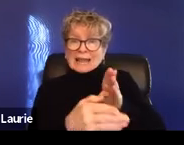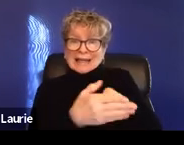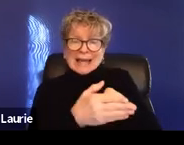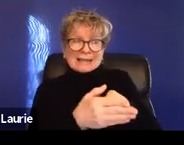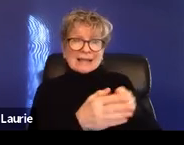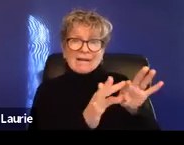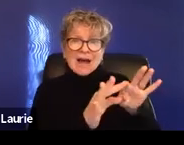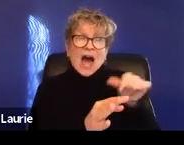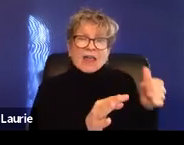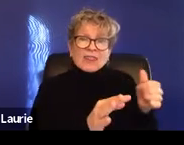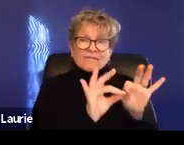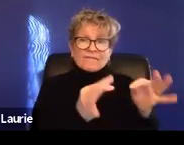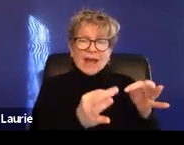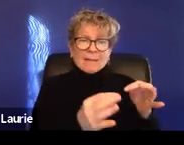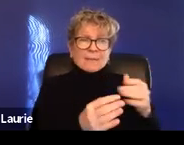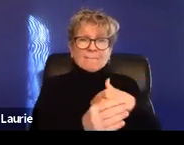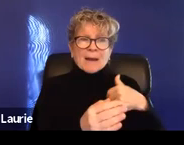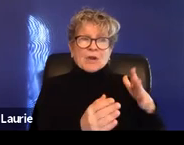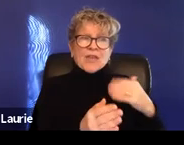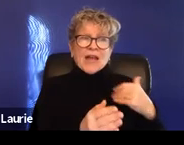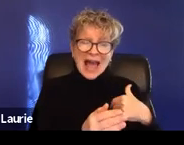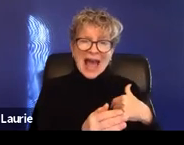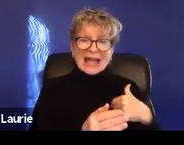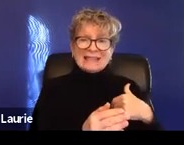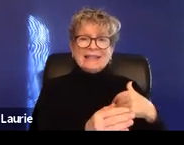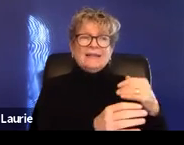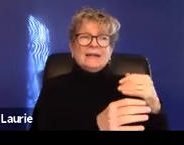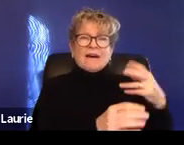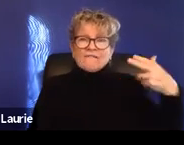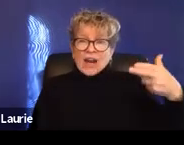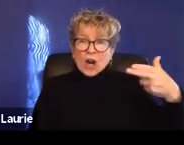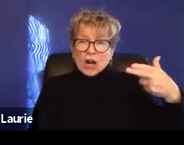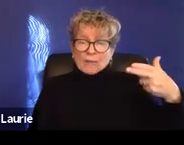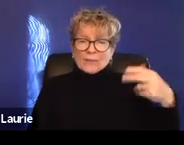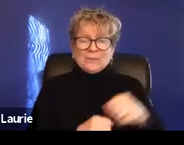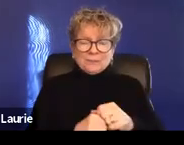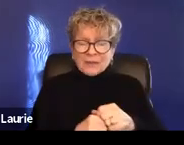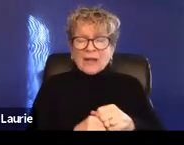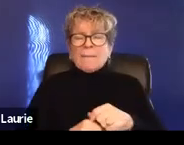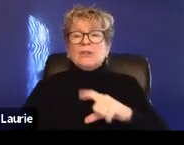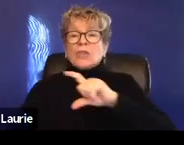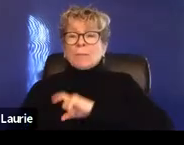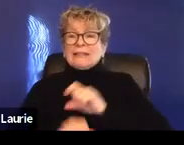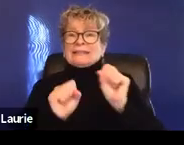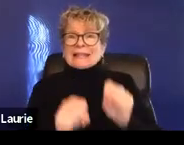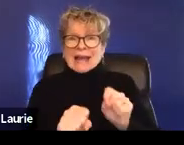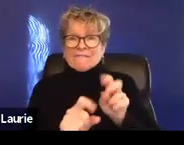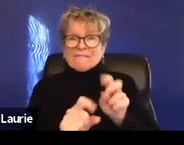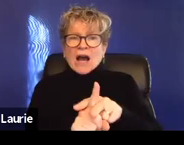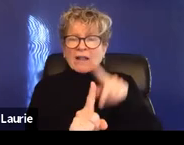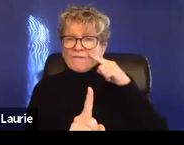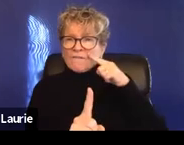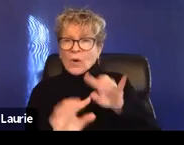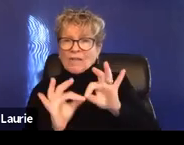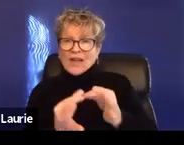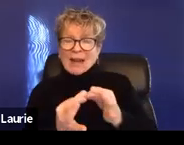firearms. Um, so that is a real quick summary as quick as possible summary of the different